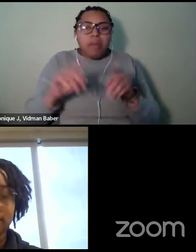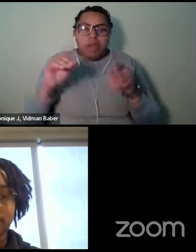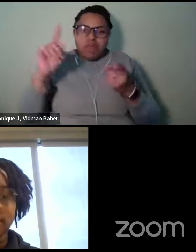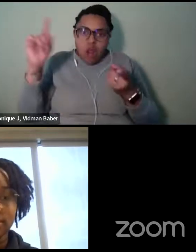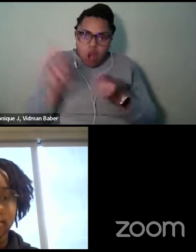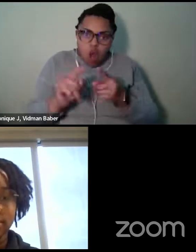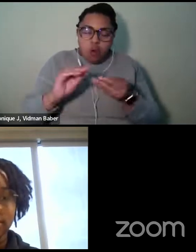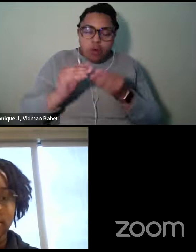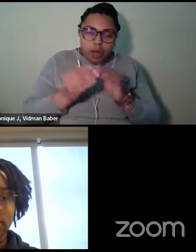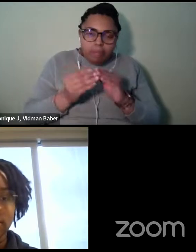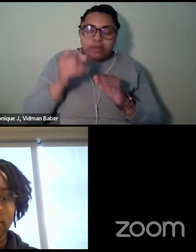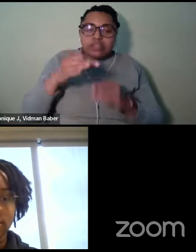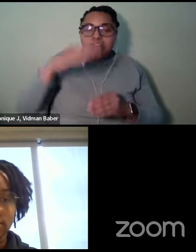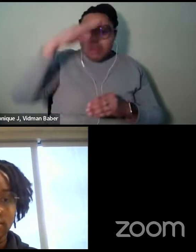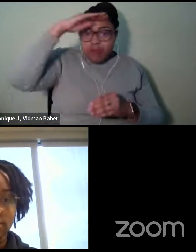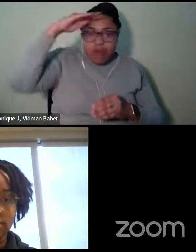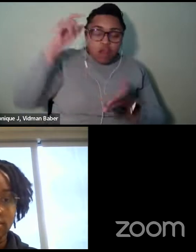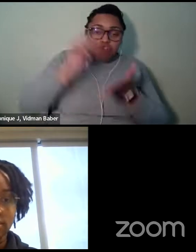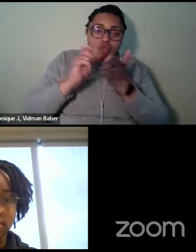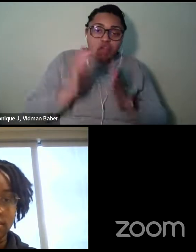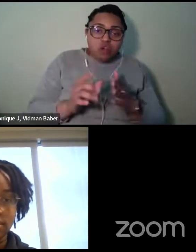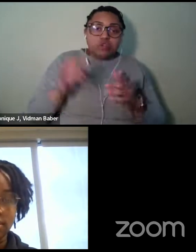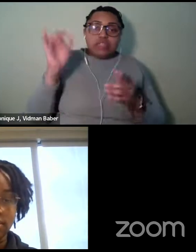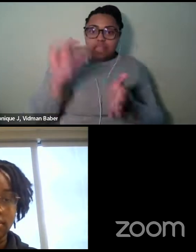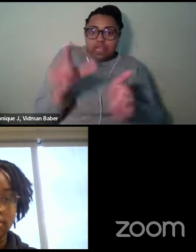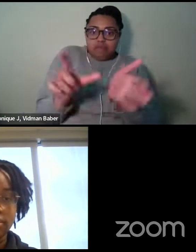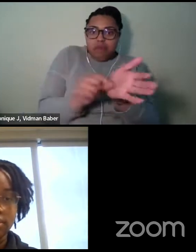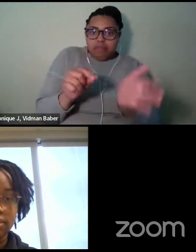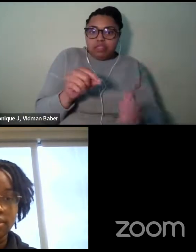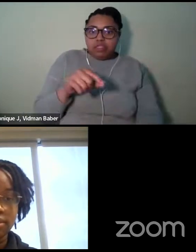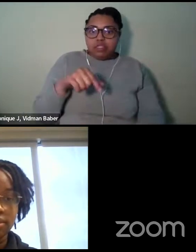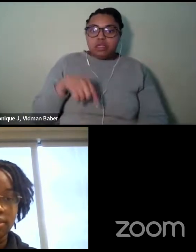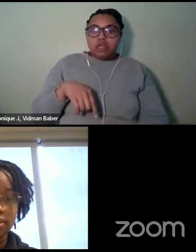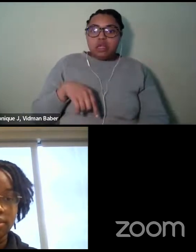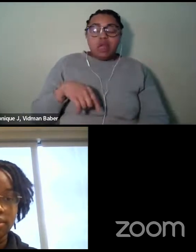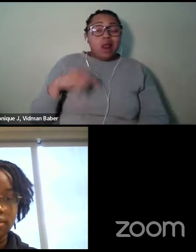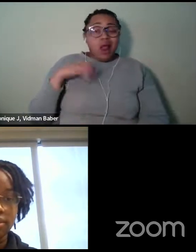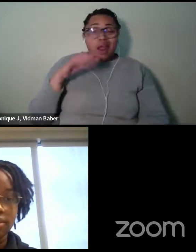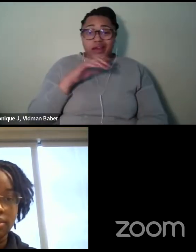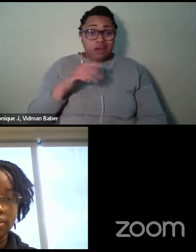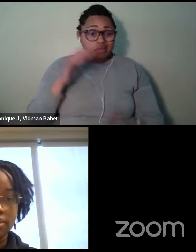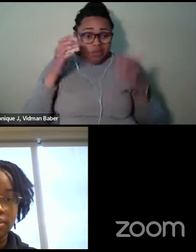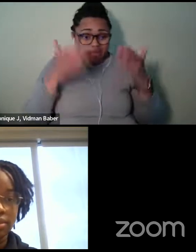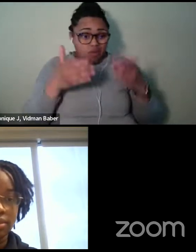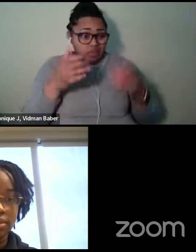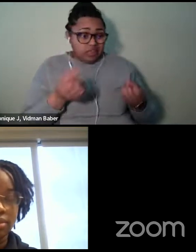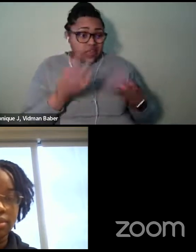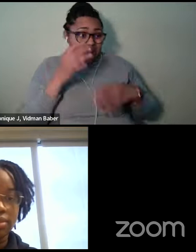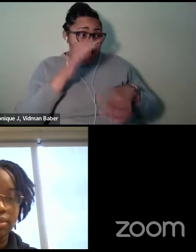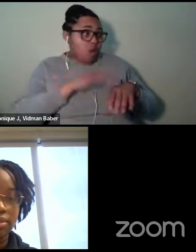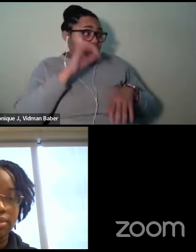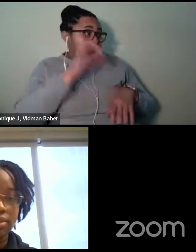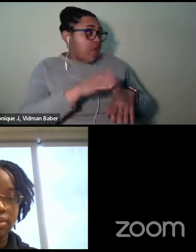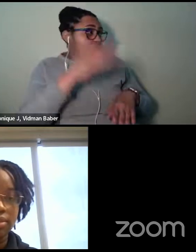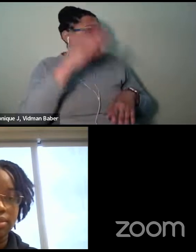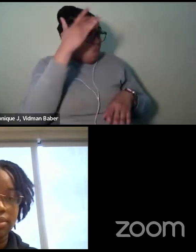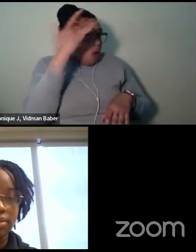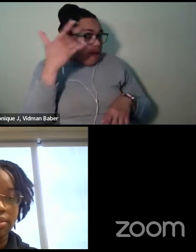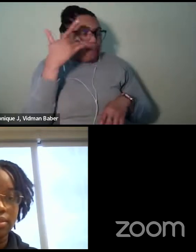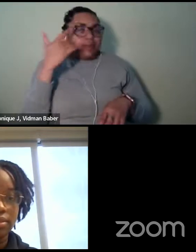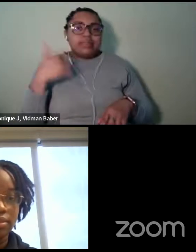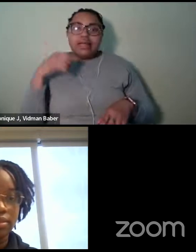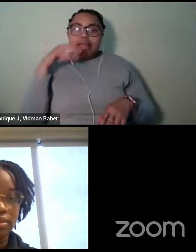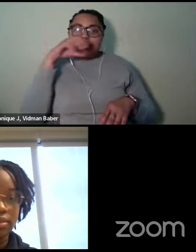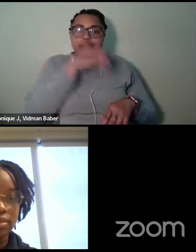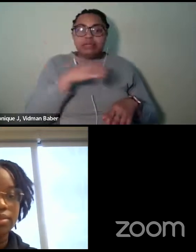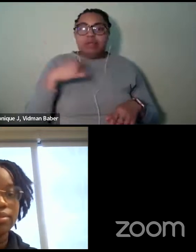writers. And so that I never really paid a lot of attention to that because I just always assumed I was